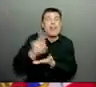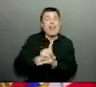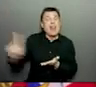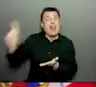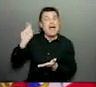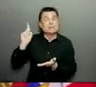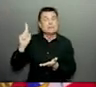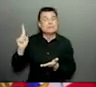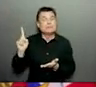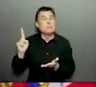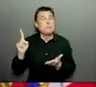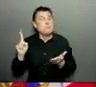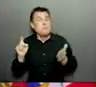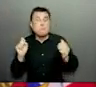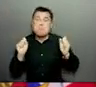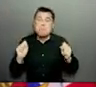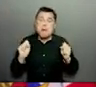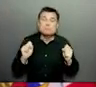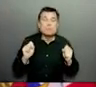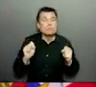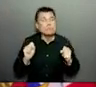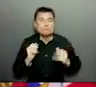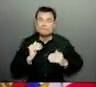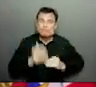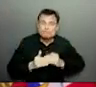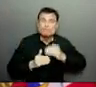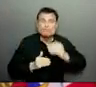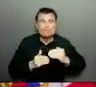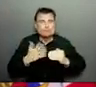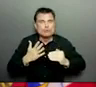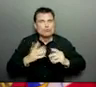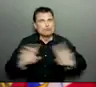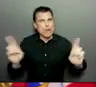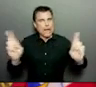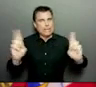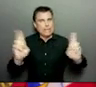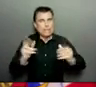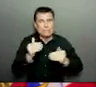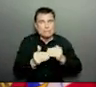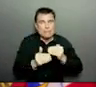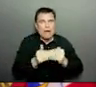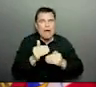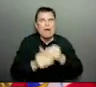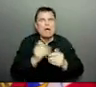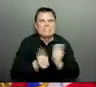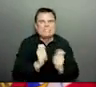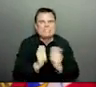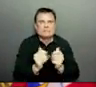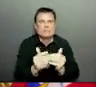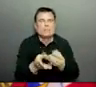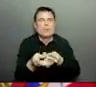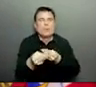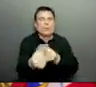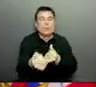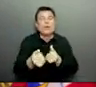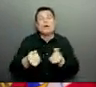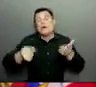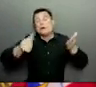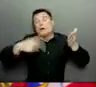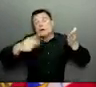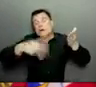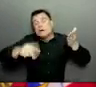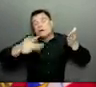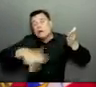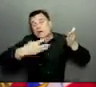immunization programs across the province, and as we go through the next coming weeks and months, we will have more information and more